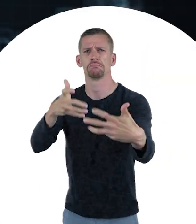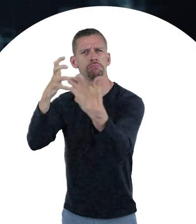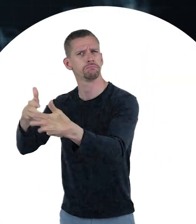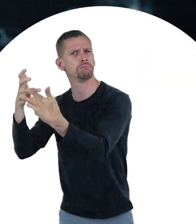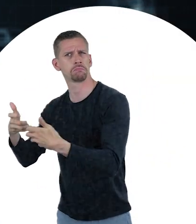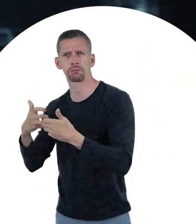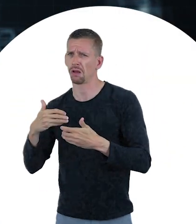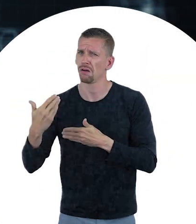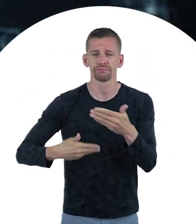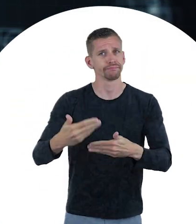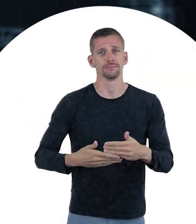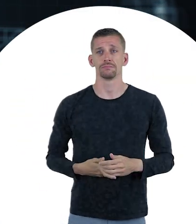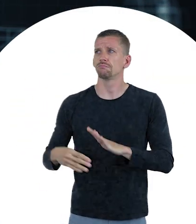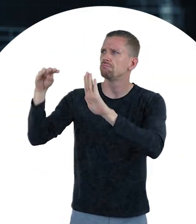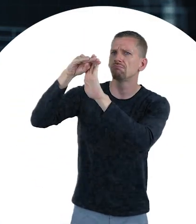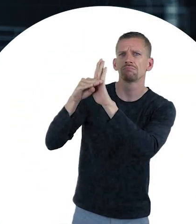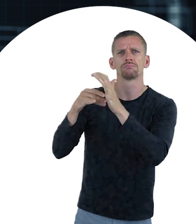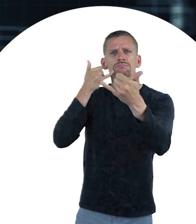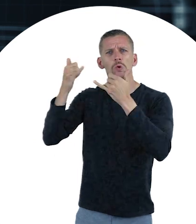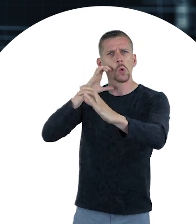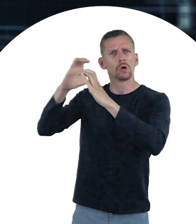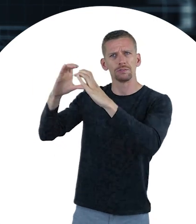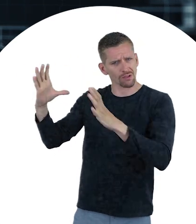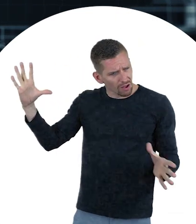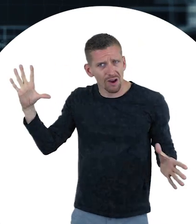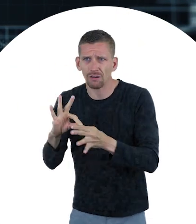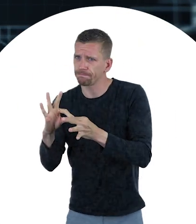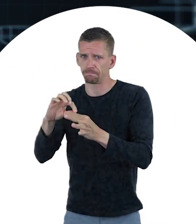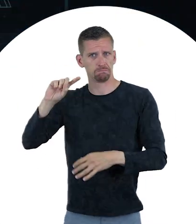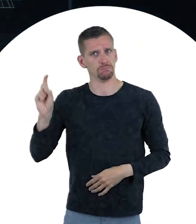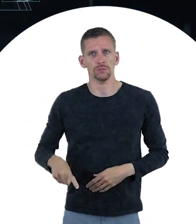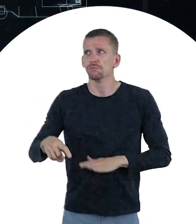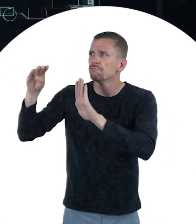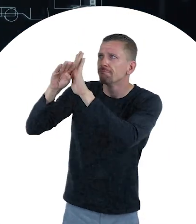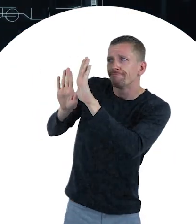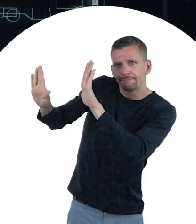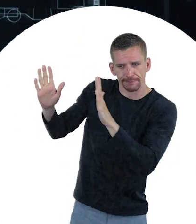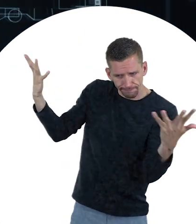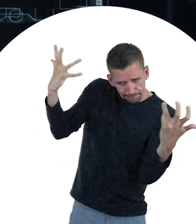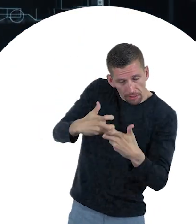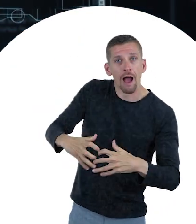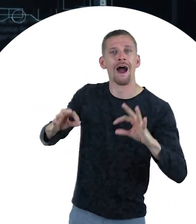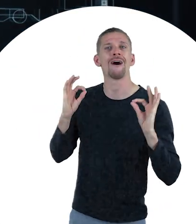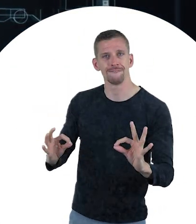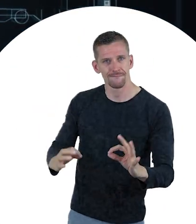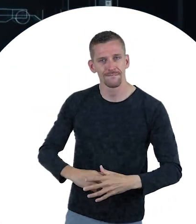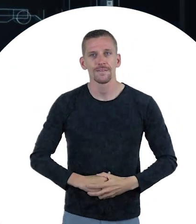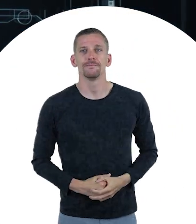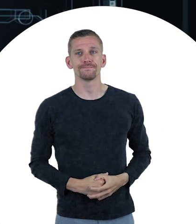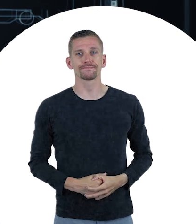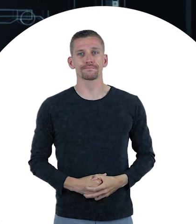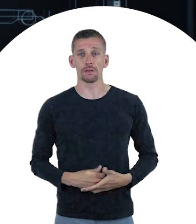safeguard investment in the railways. For this reason, it will be included in global telecommunication standards